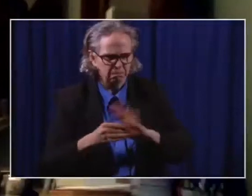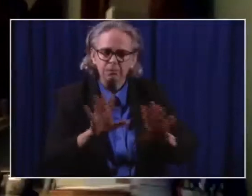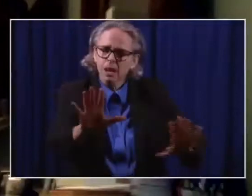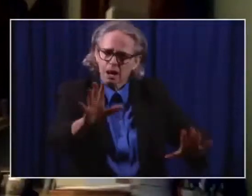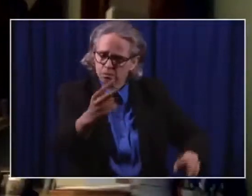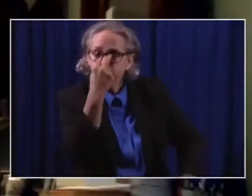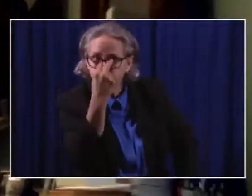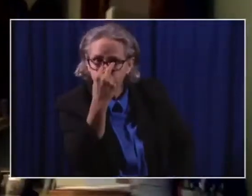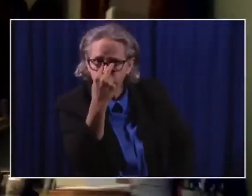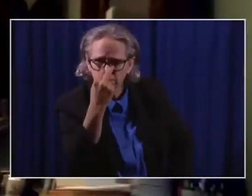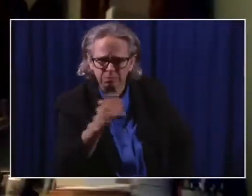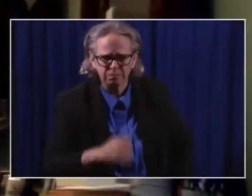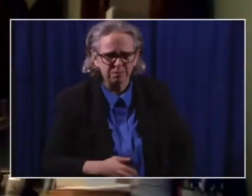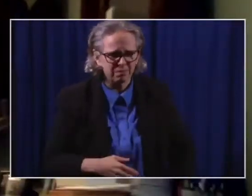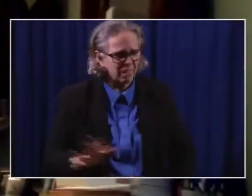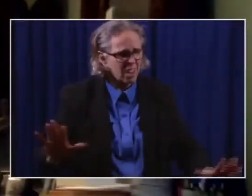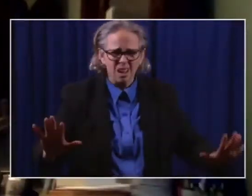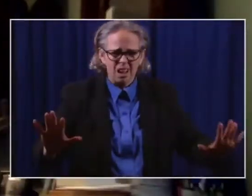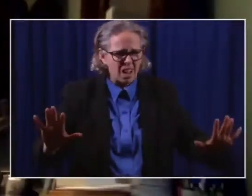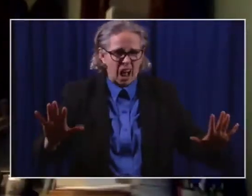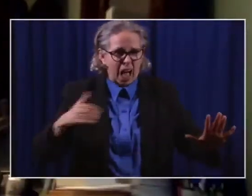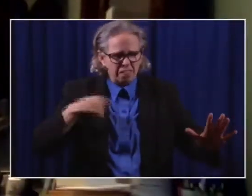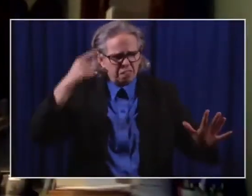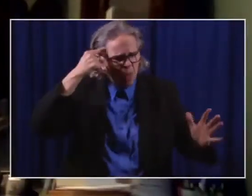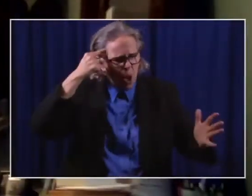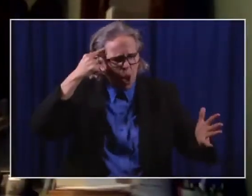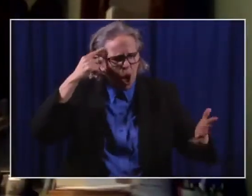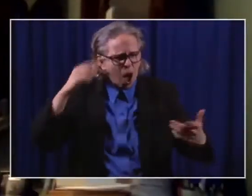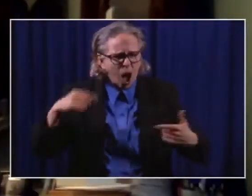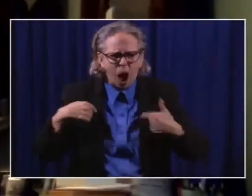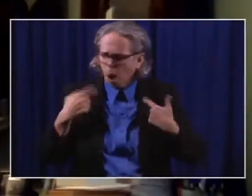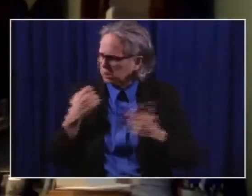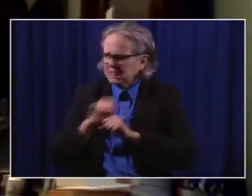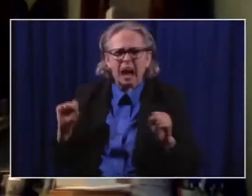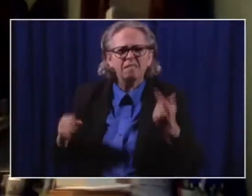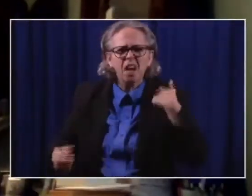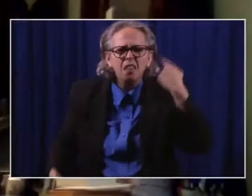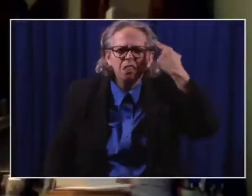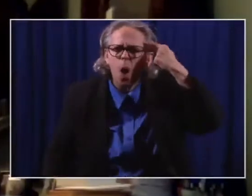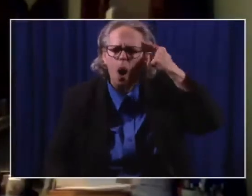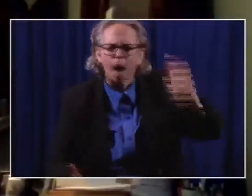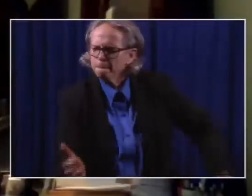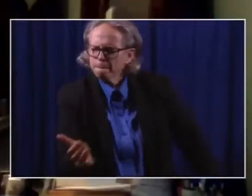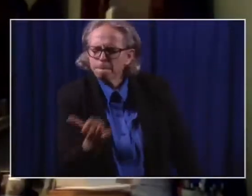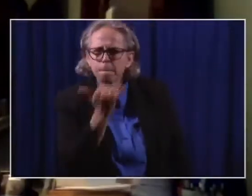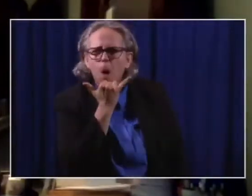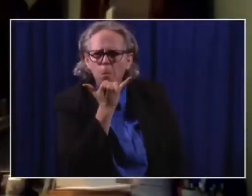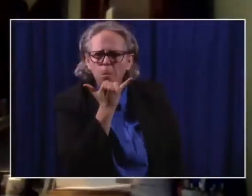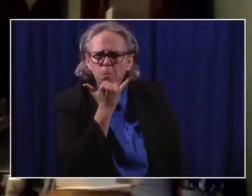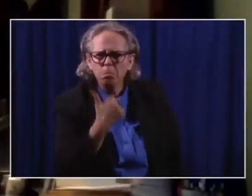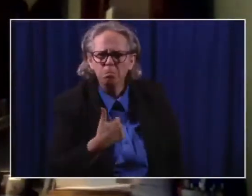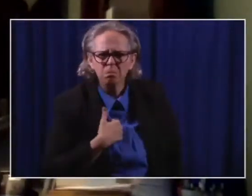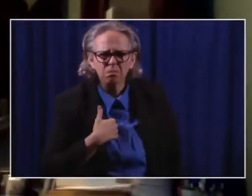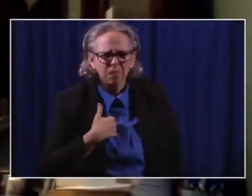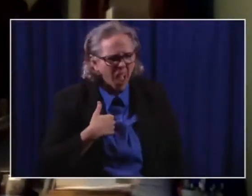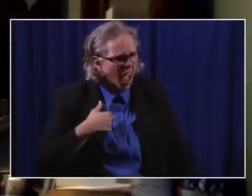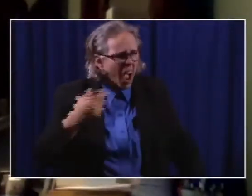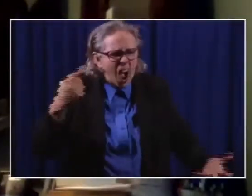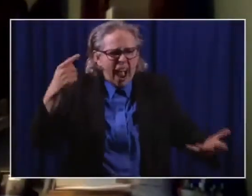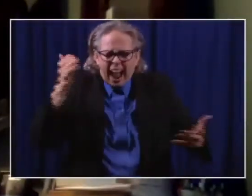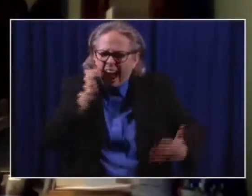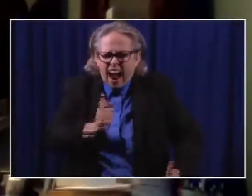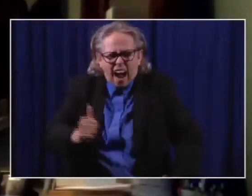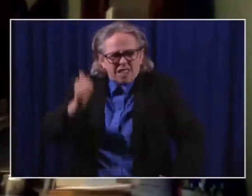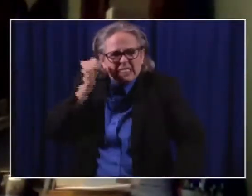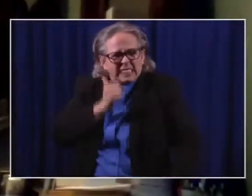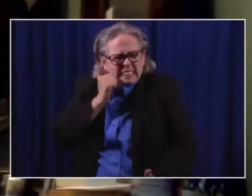I thought I was safe. And I was wrong. I got tested every day when I walked into the grounds of the White